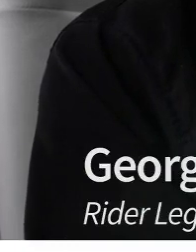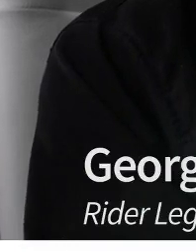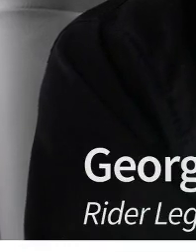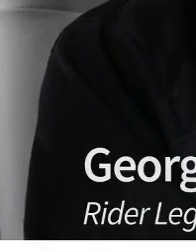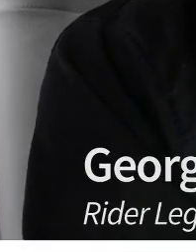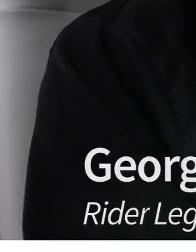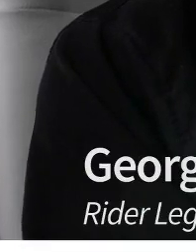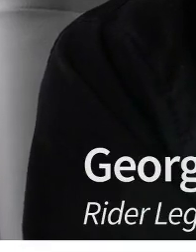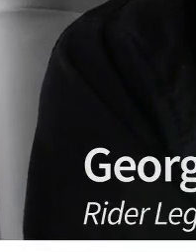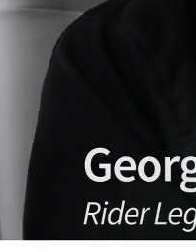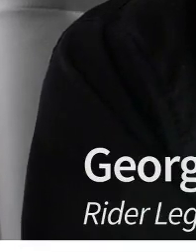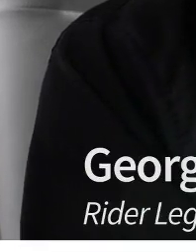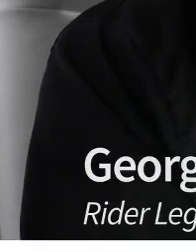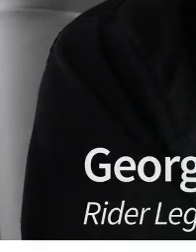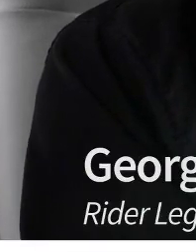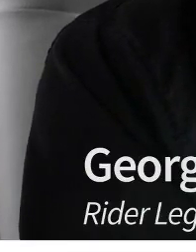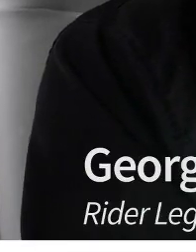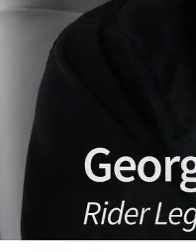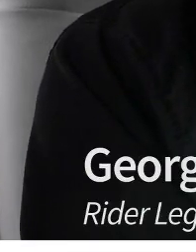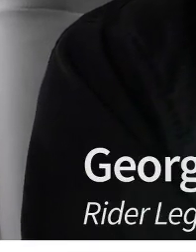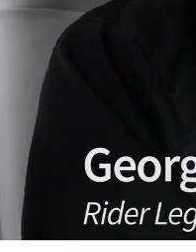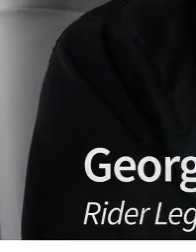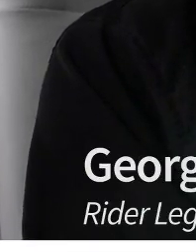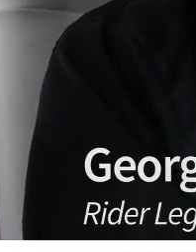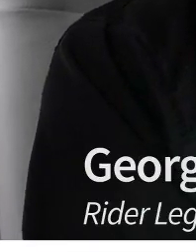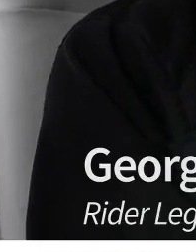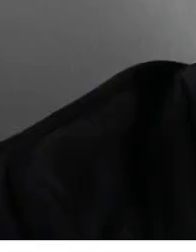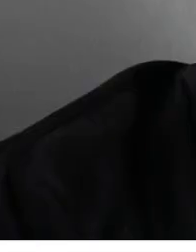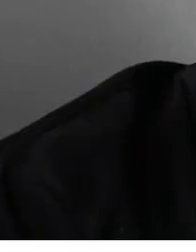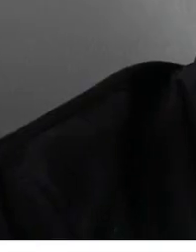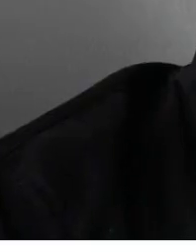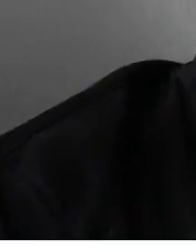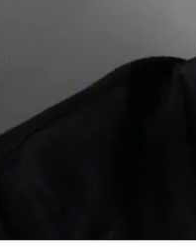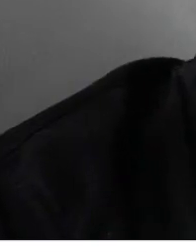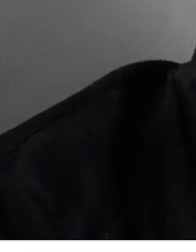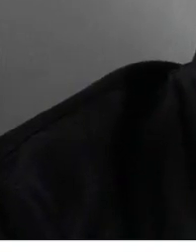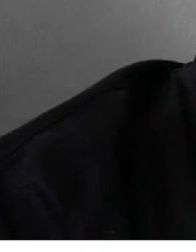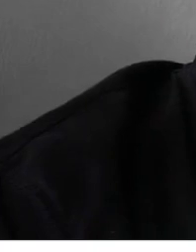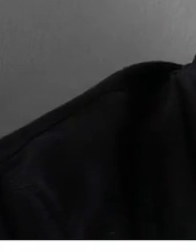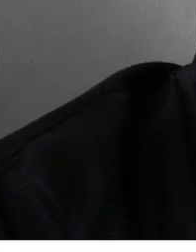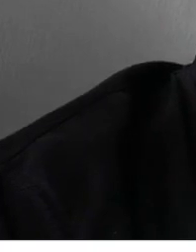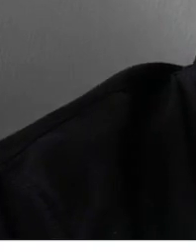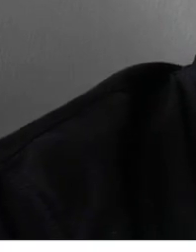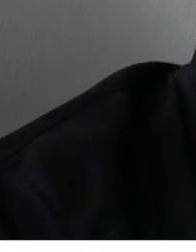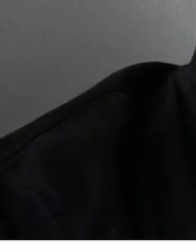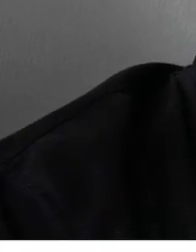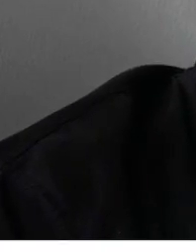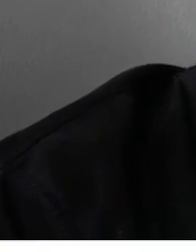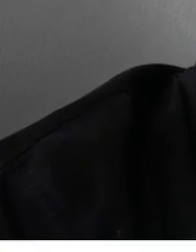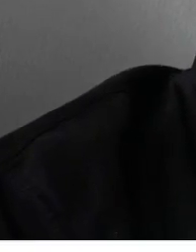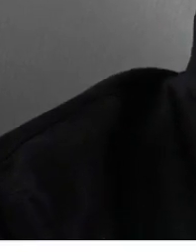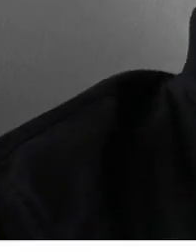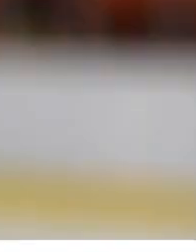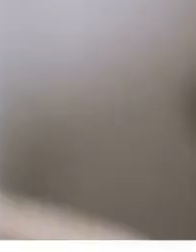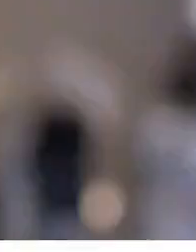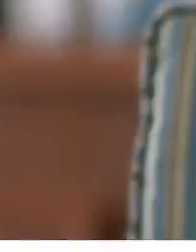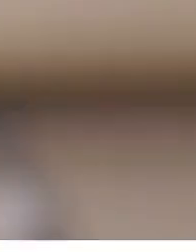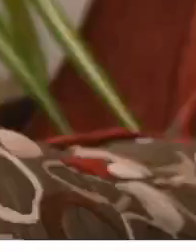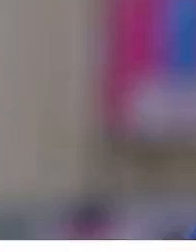your shot, be ready, because we're going to have a football season, and we need you in the stadium.